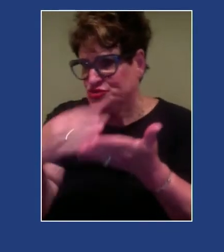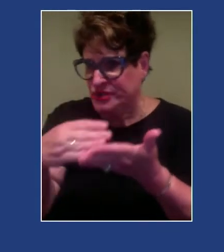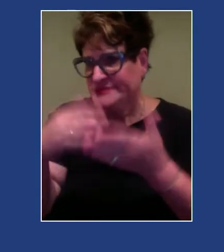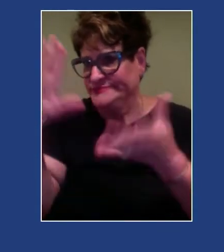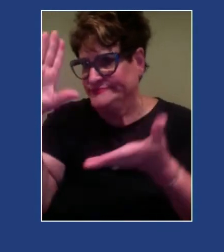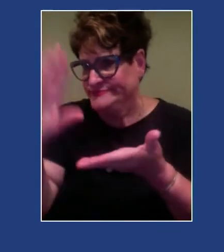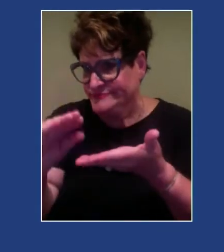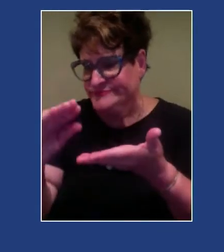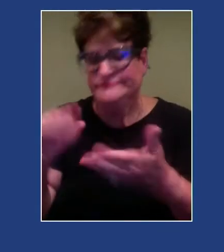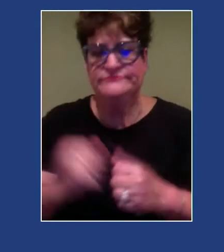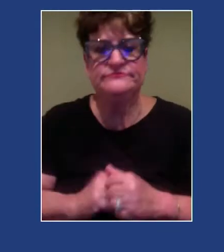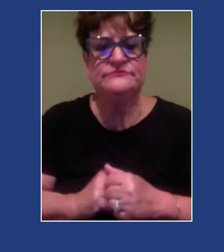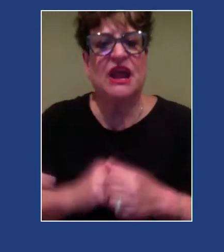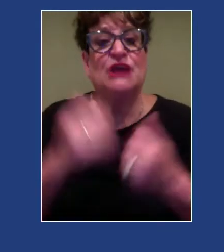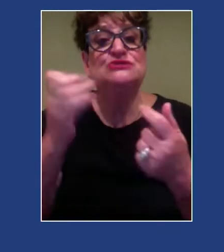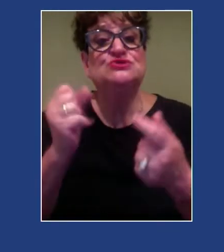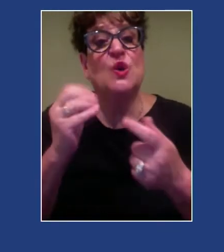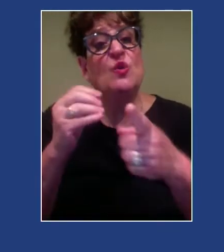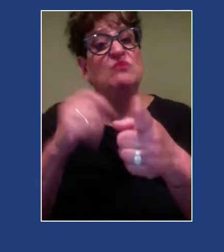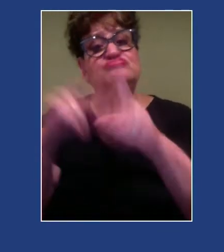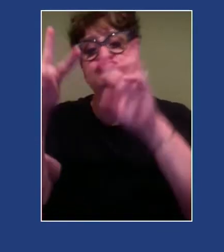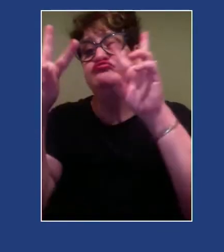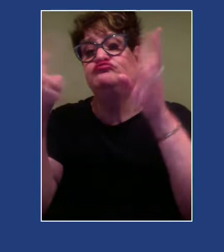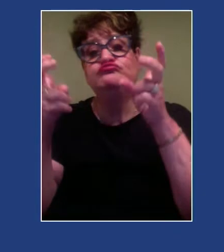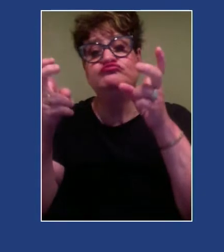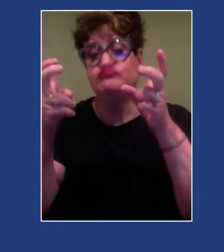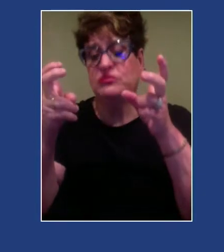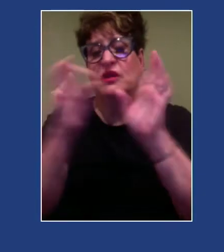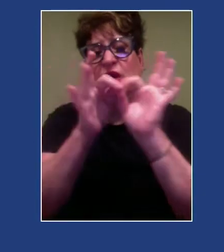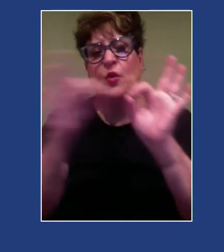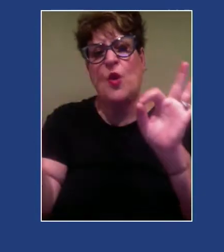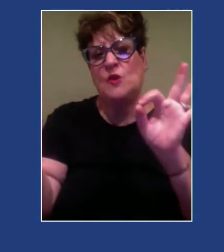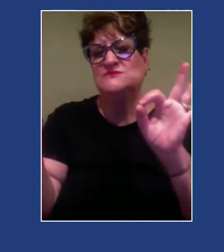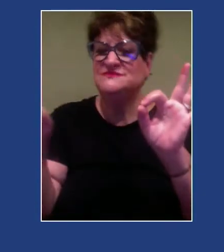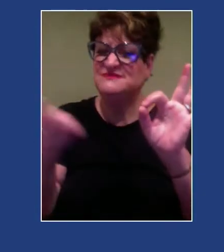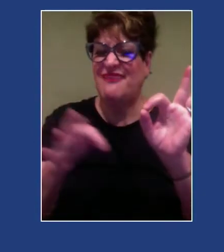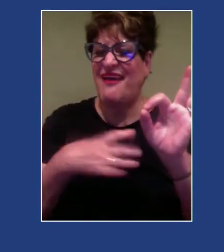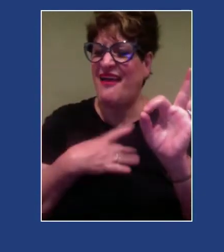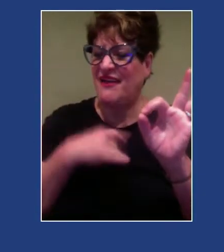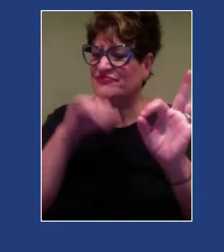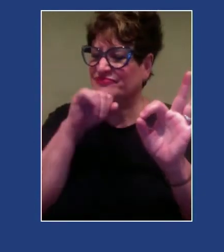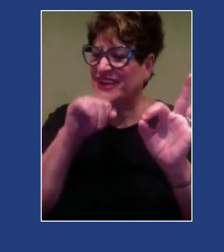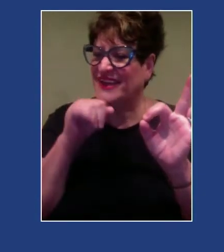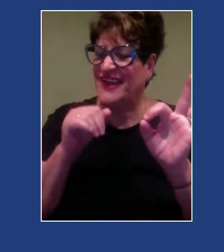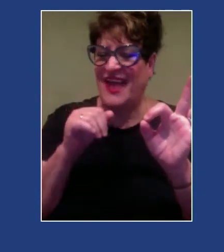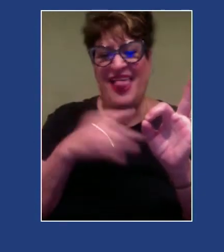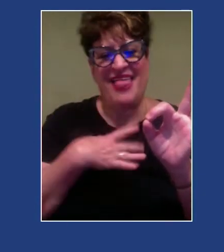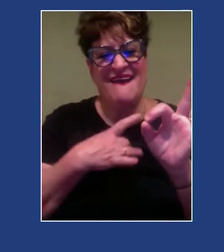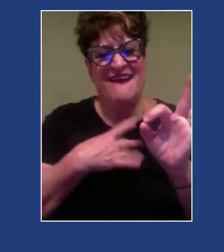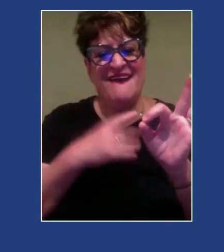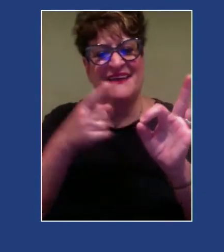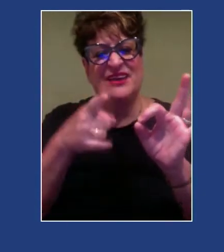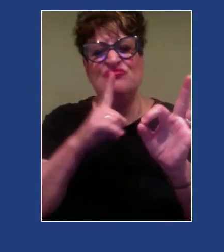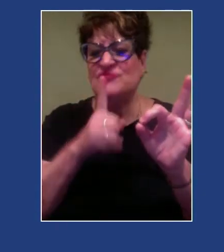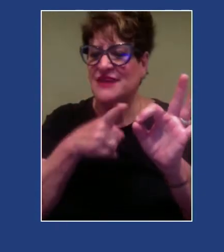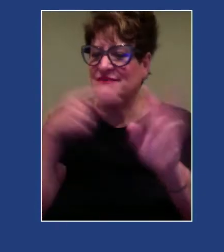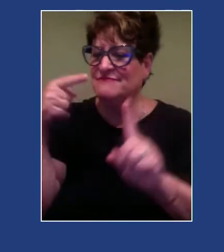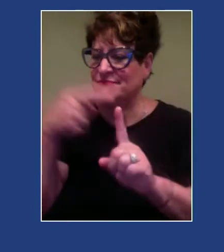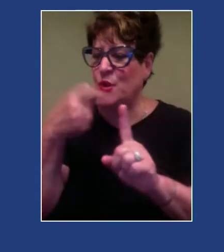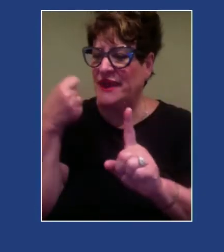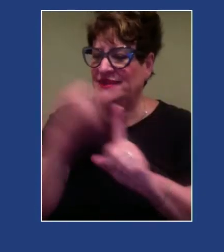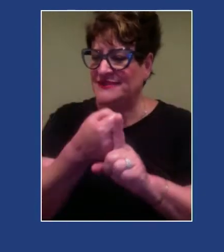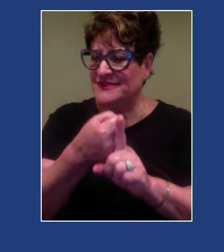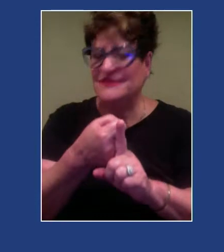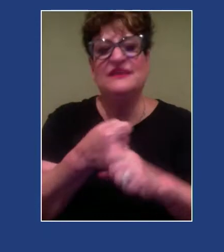So I've got a few quotes kind of sprinkled throughout that I just really love and I think really make the point. So